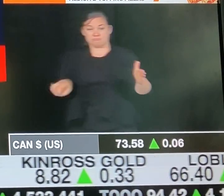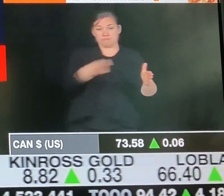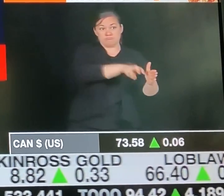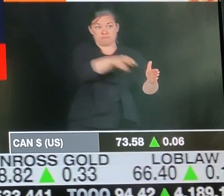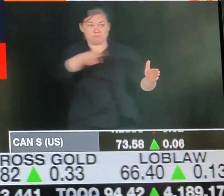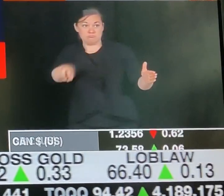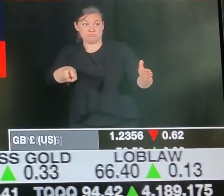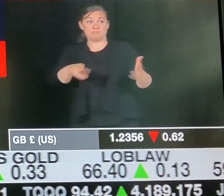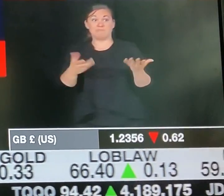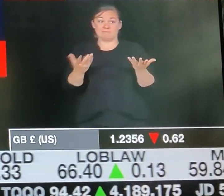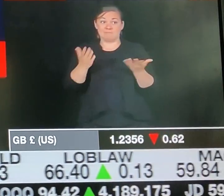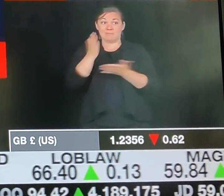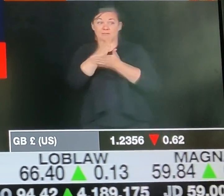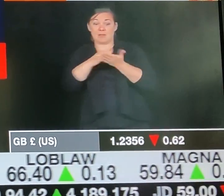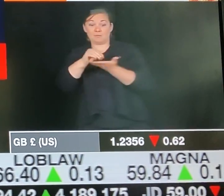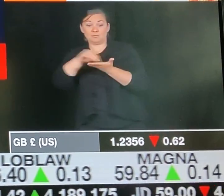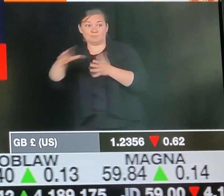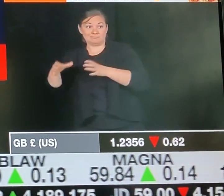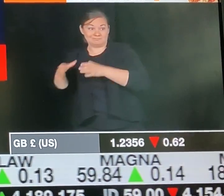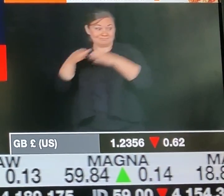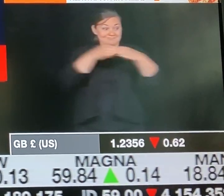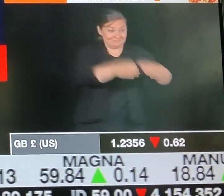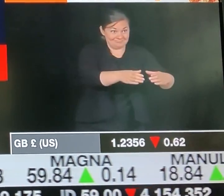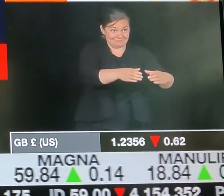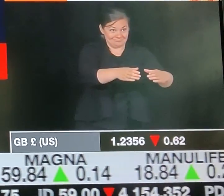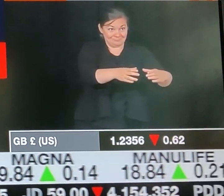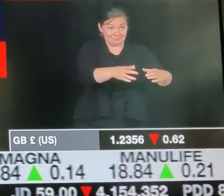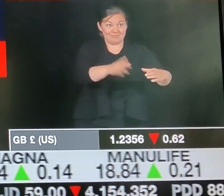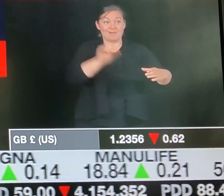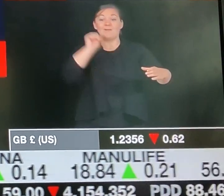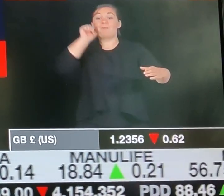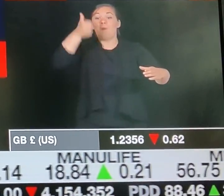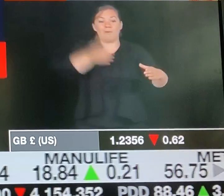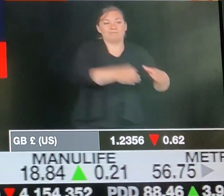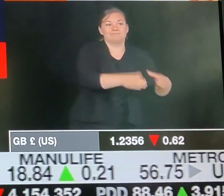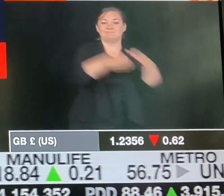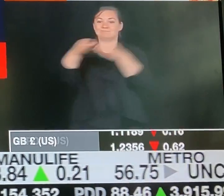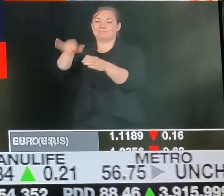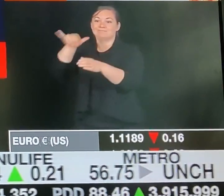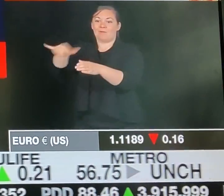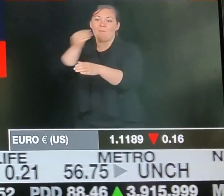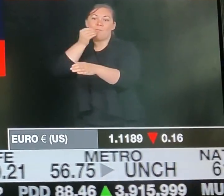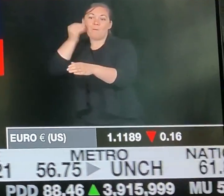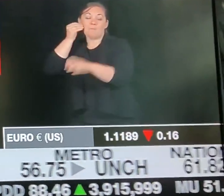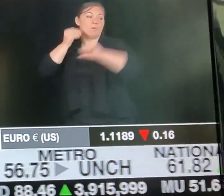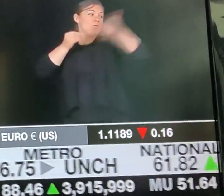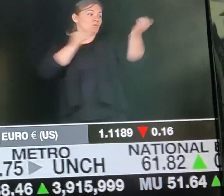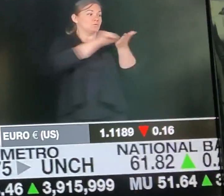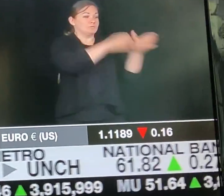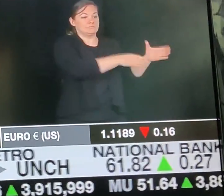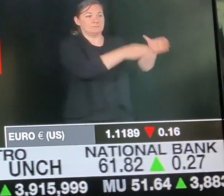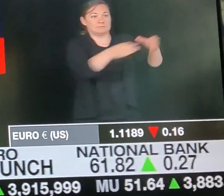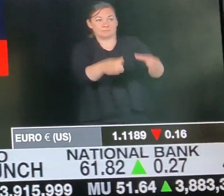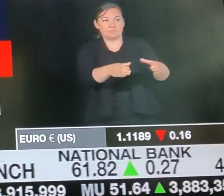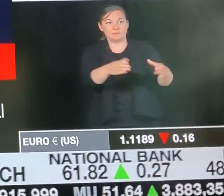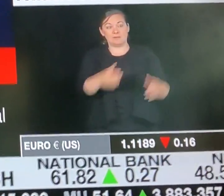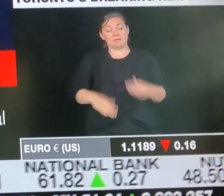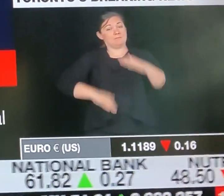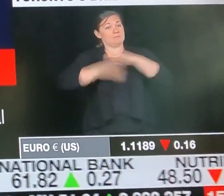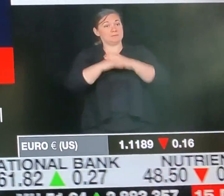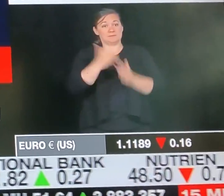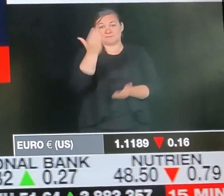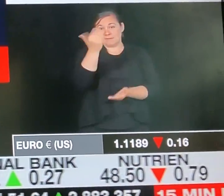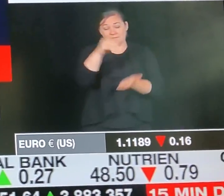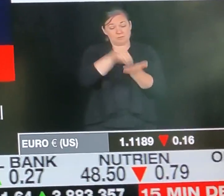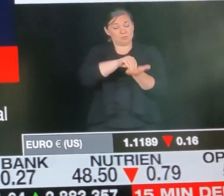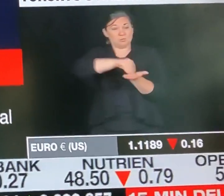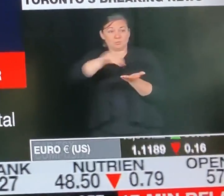to study together, to give each other a high five. It's important to the social and emotional learning and development of these kids and their mental health that they're able to